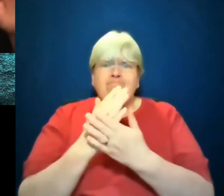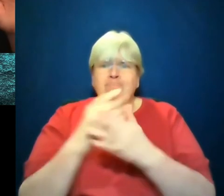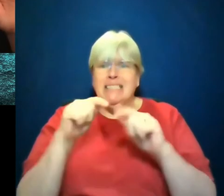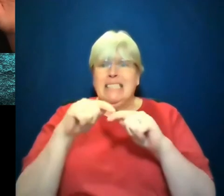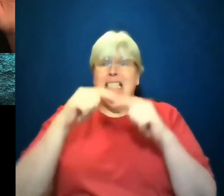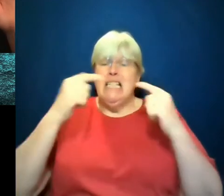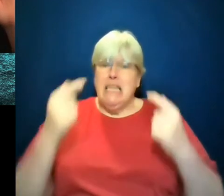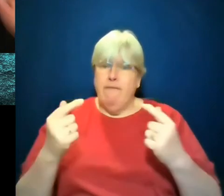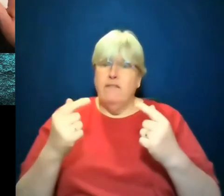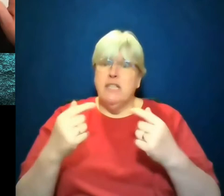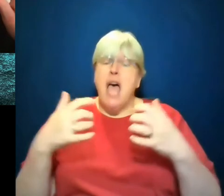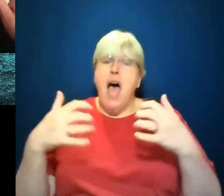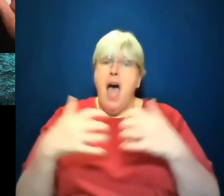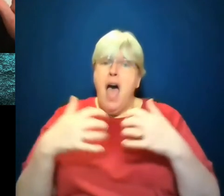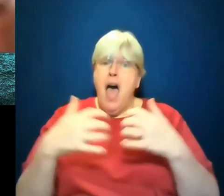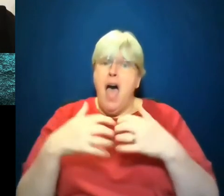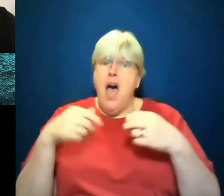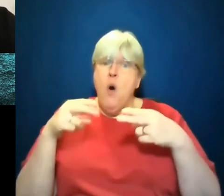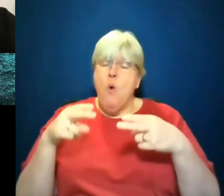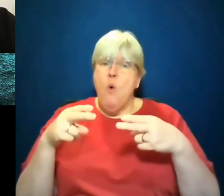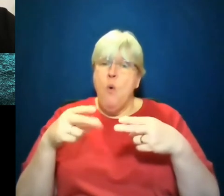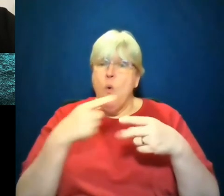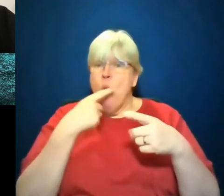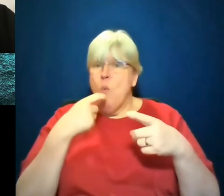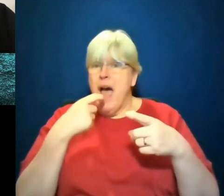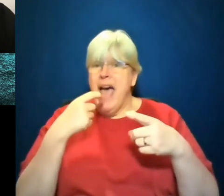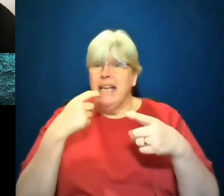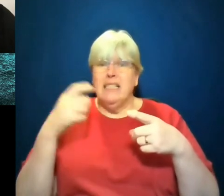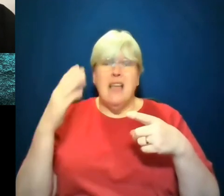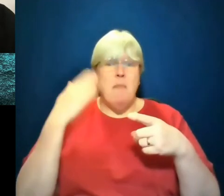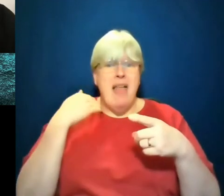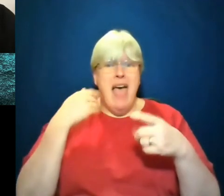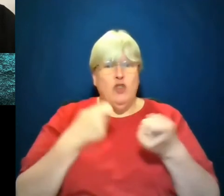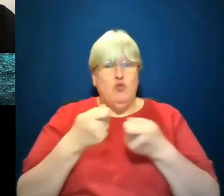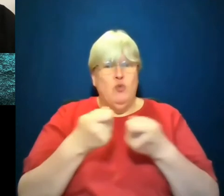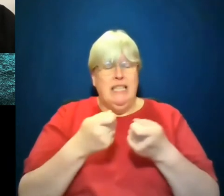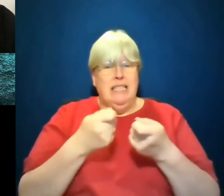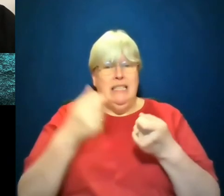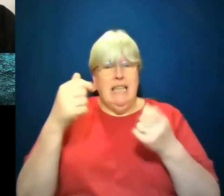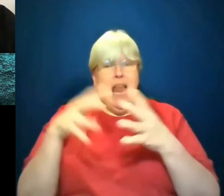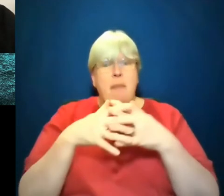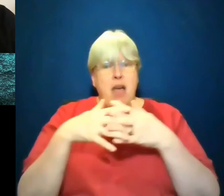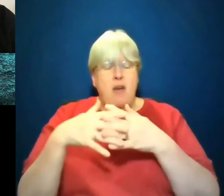way that white bodies and black bodies are treated in this country. When I watch one of the